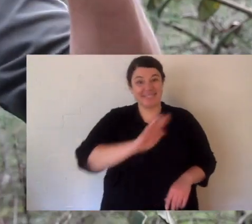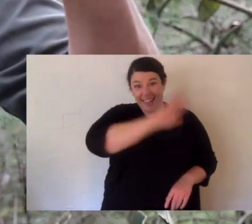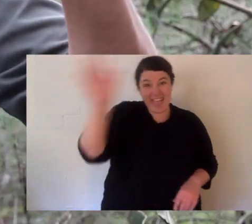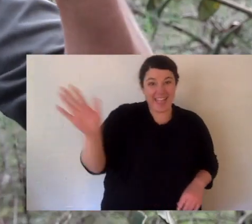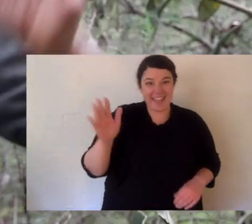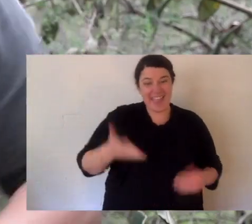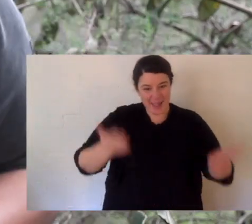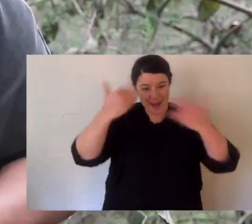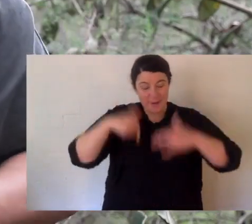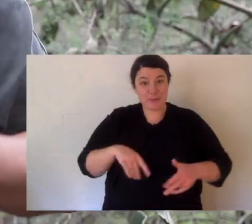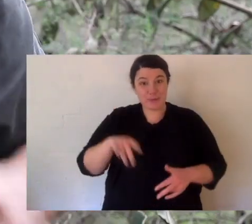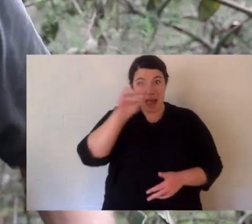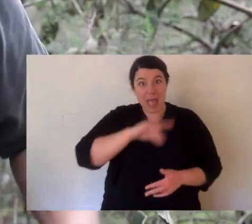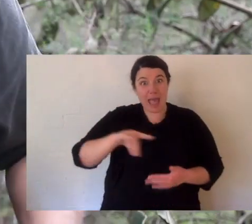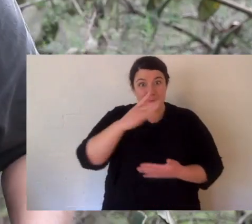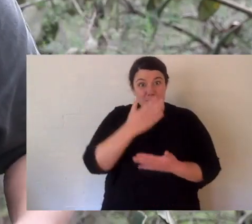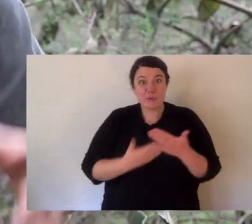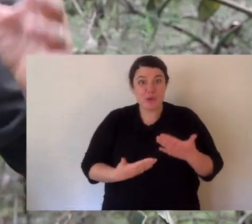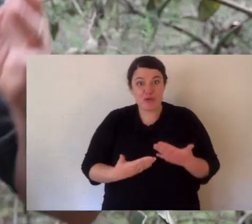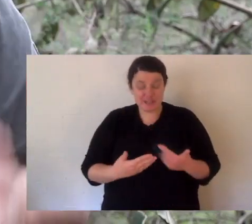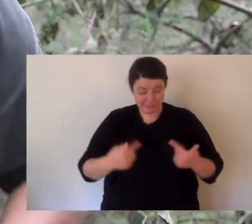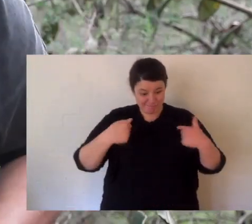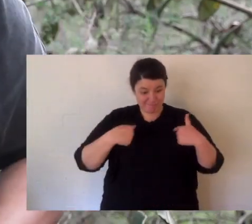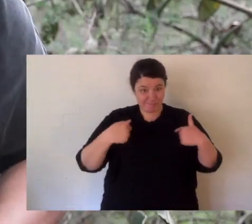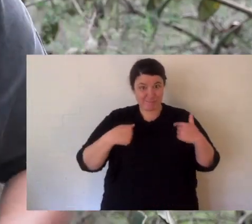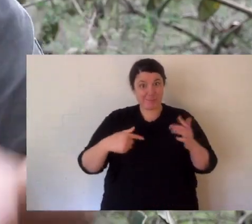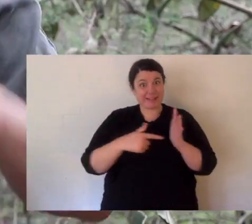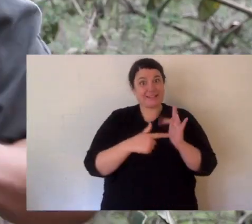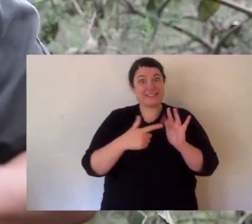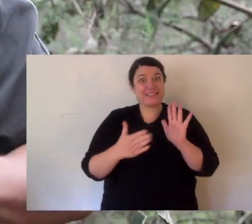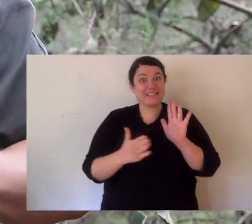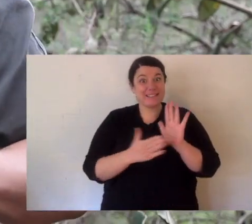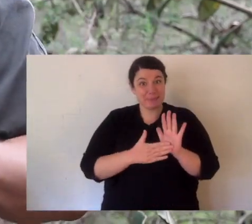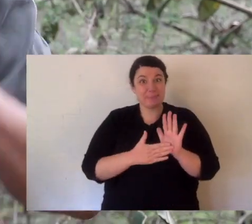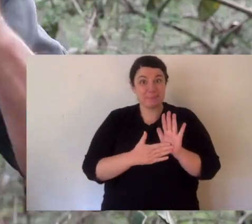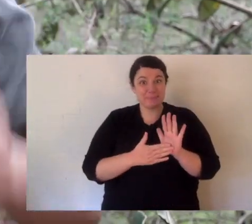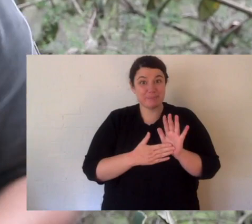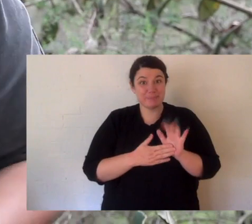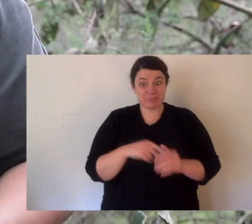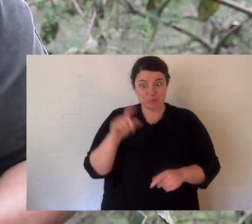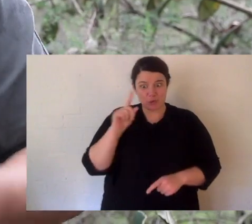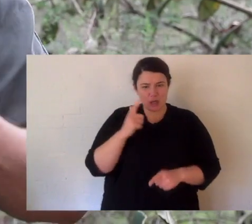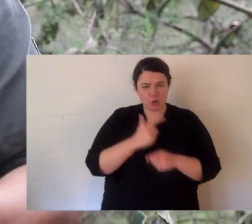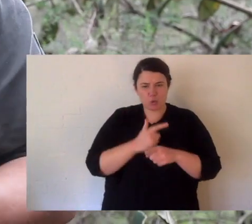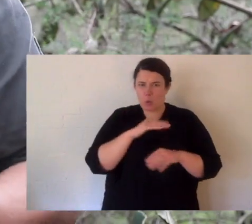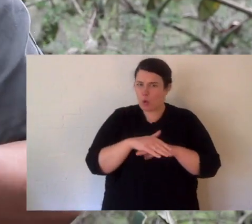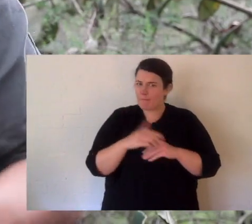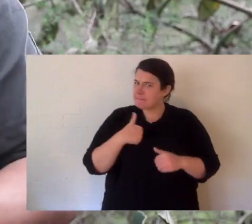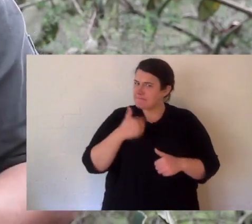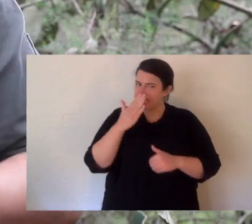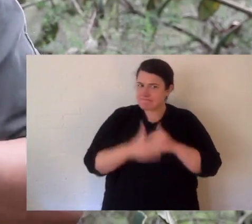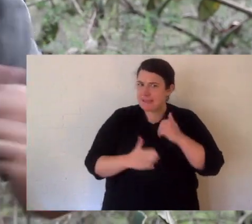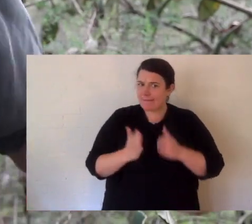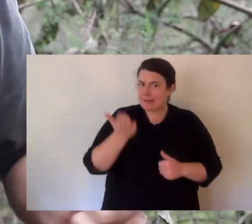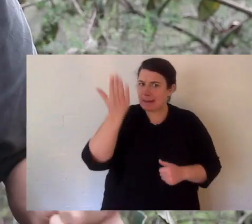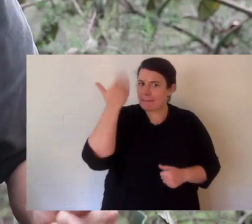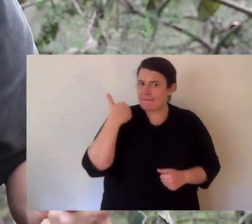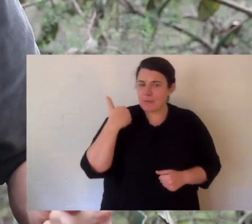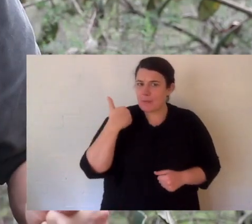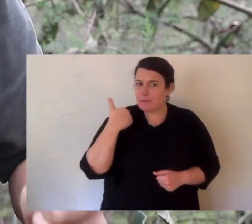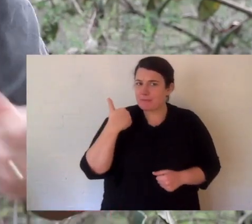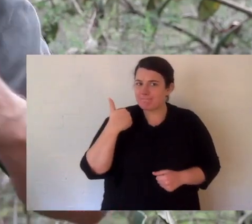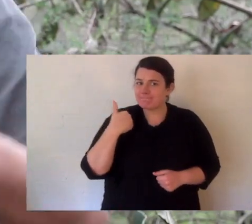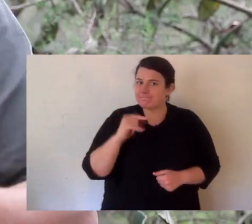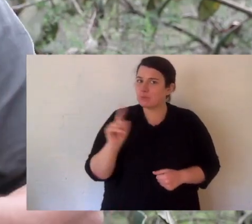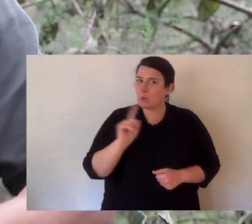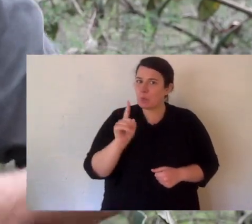G'day everyone. Welcome to Animal Tales with Tim Faulkner. That's me. Now today I'm talking about something that I haven't before